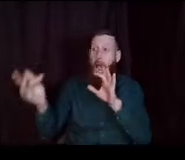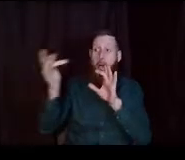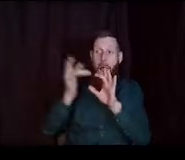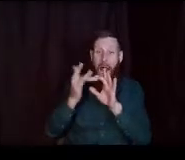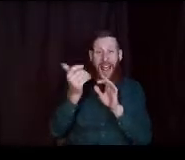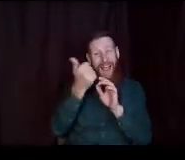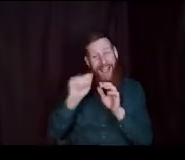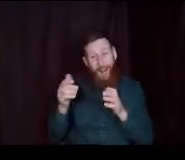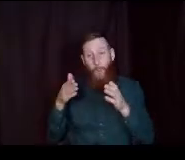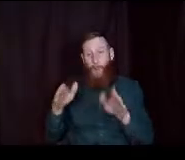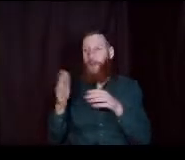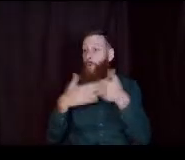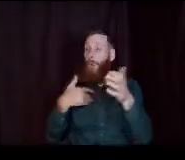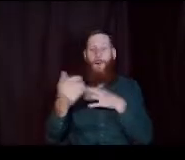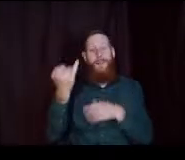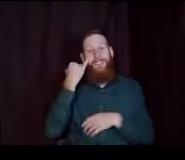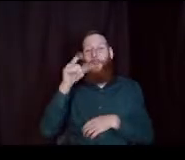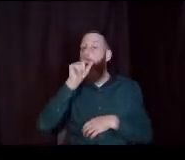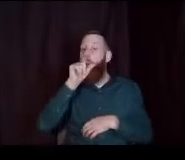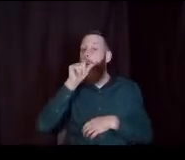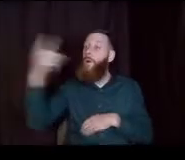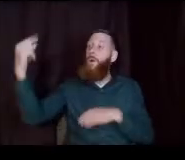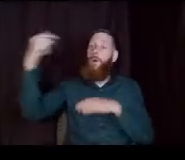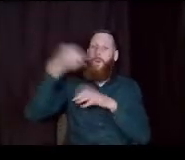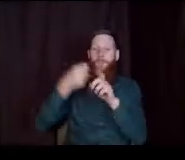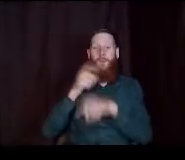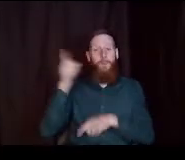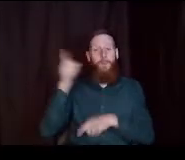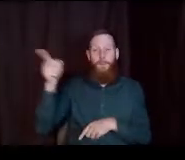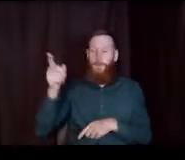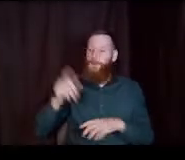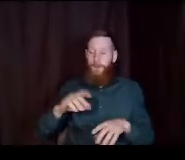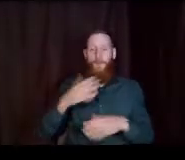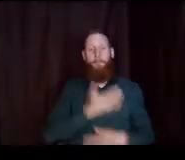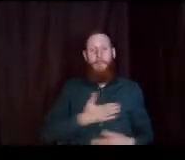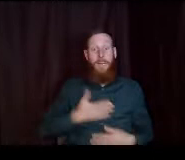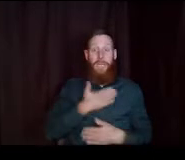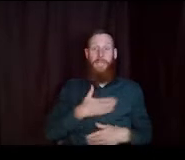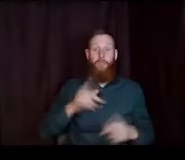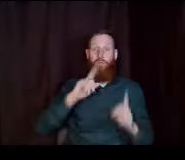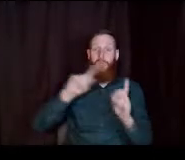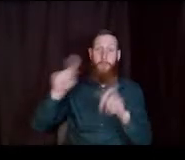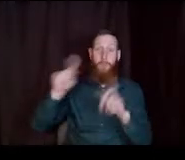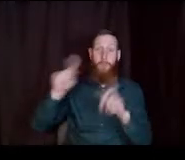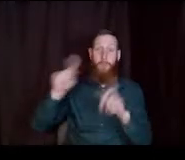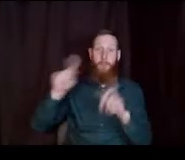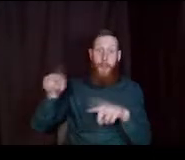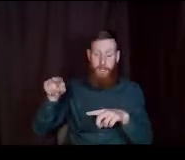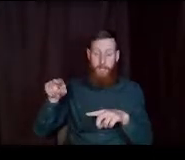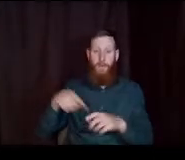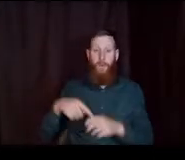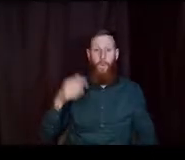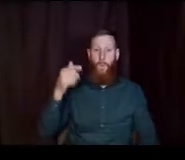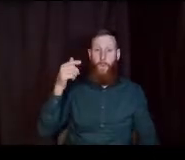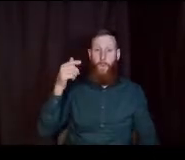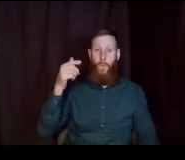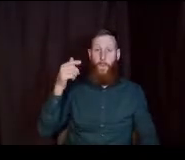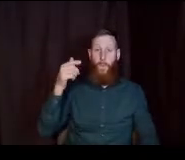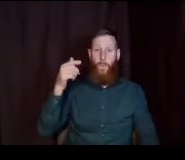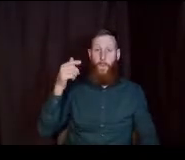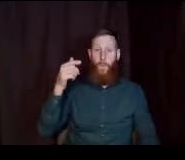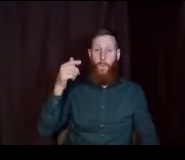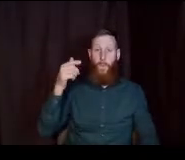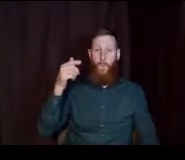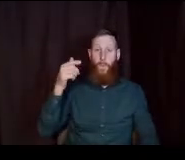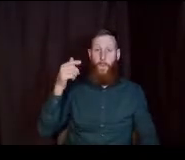from a college or from wasac please respond and this is why if you don't